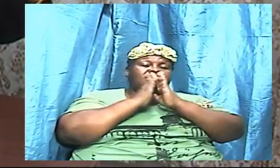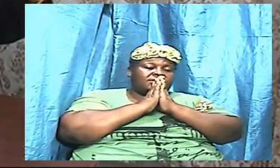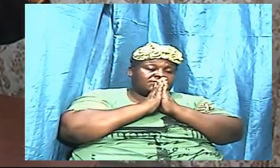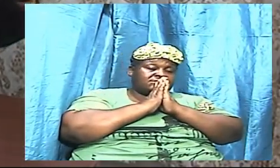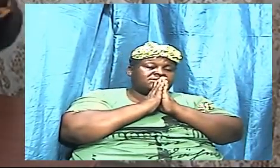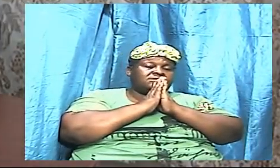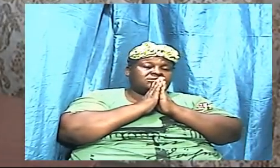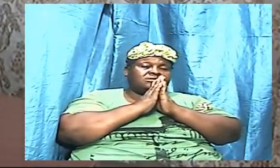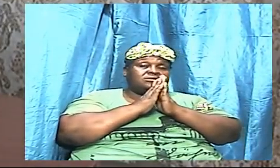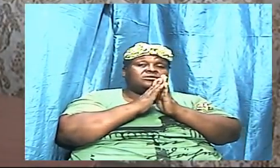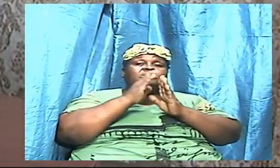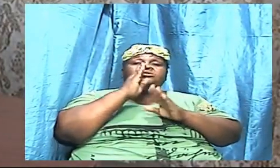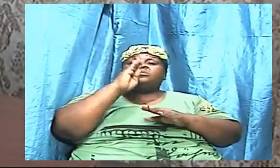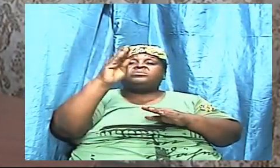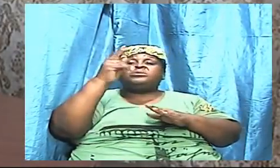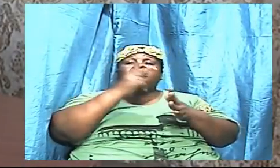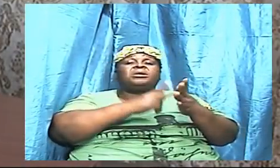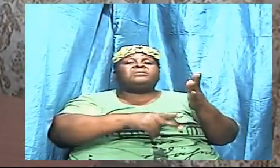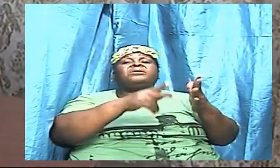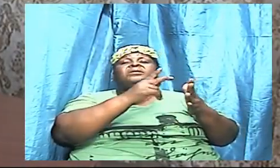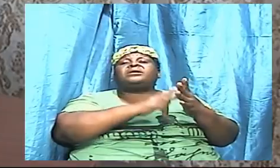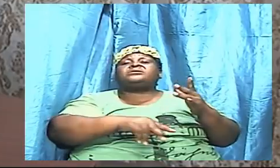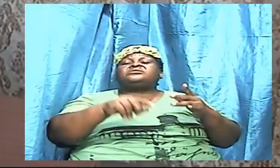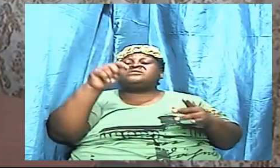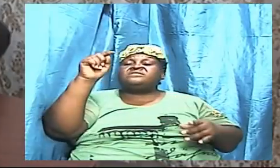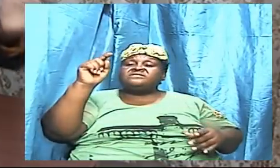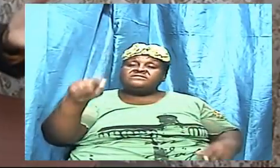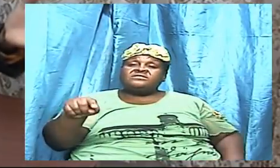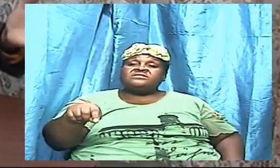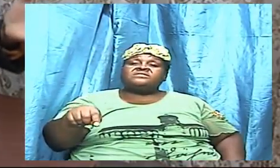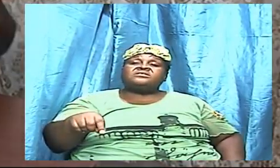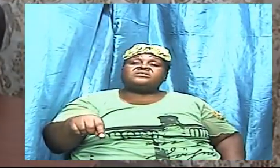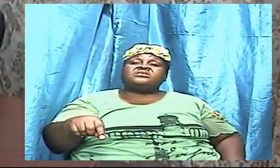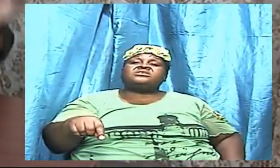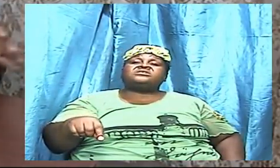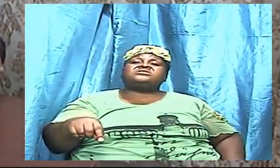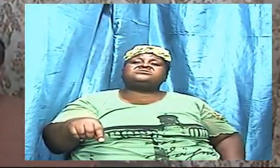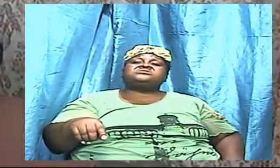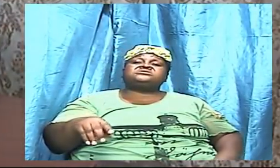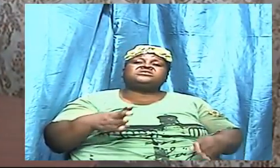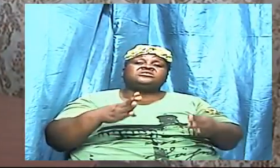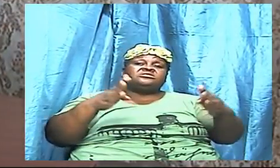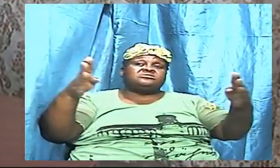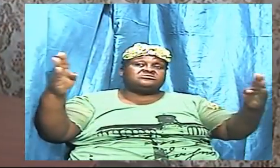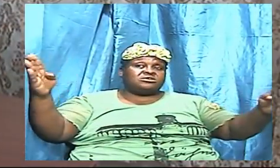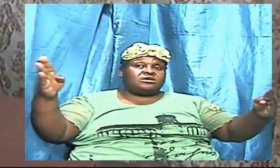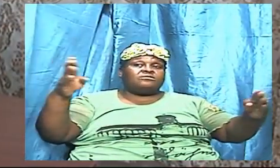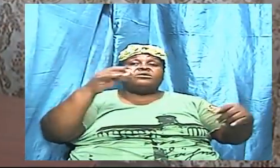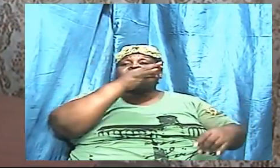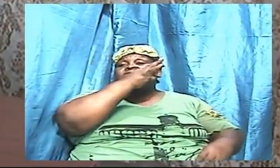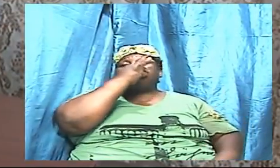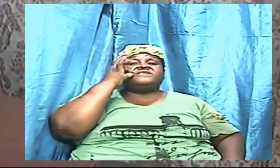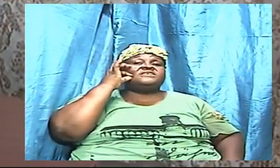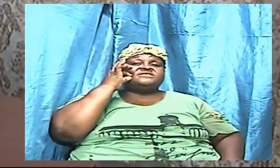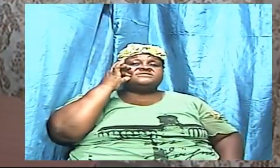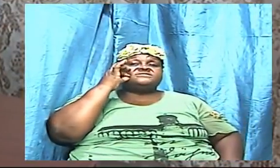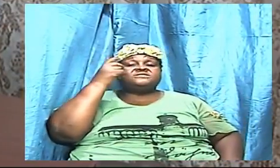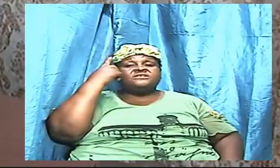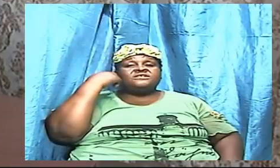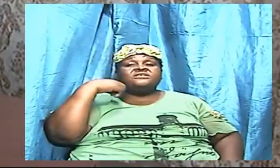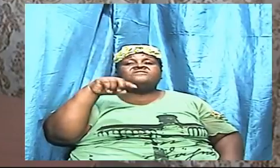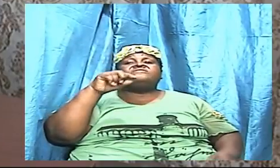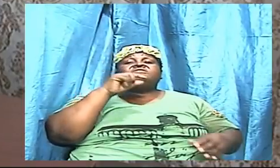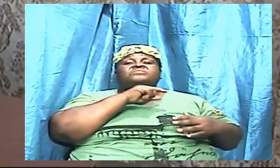be a part of this corporate fasting it is for the benefit